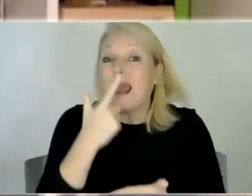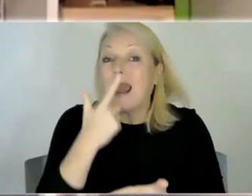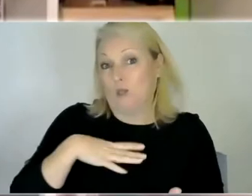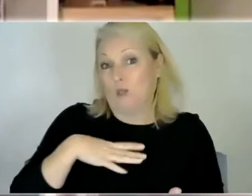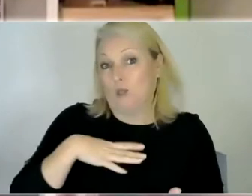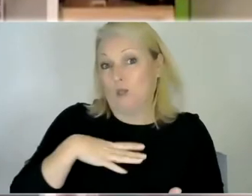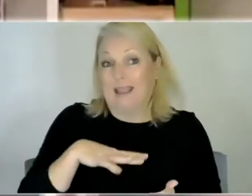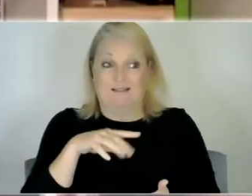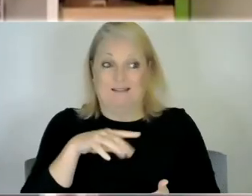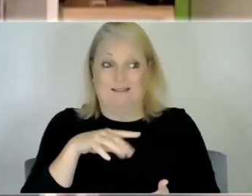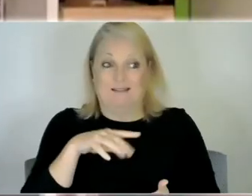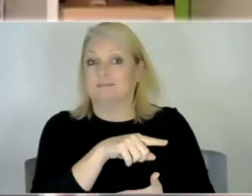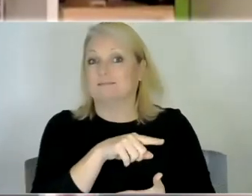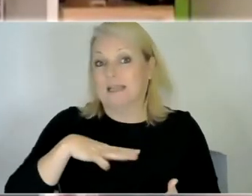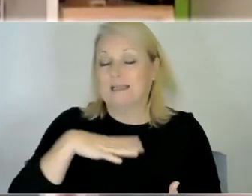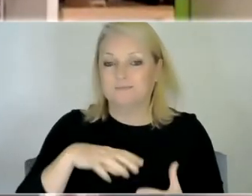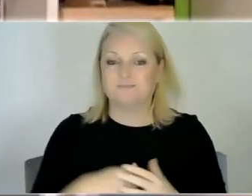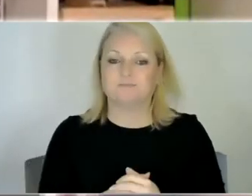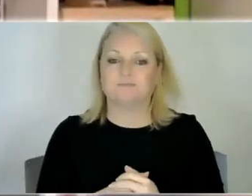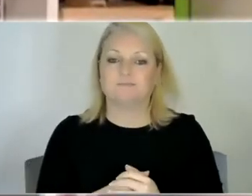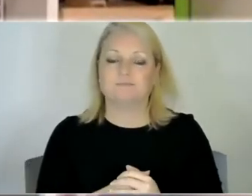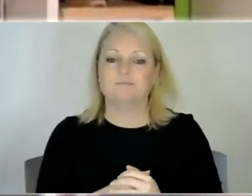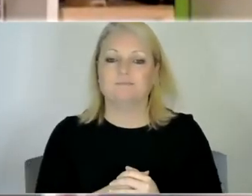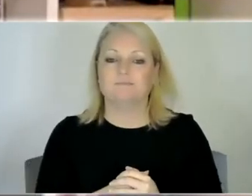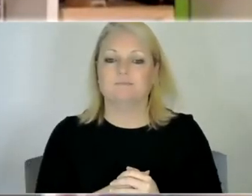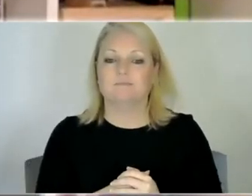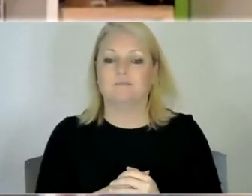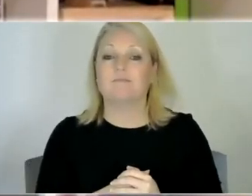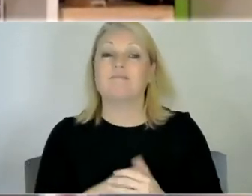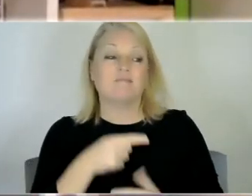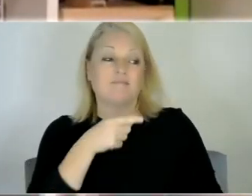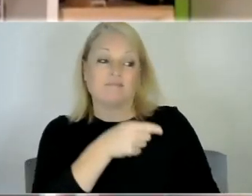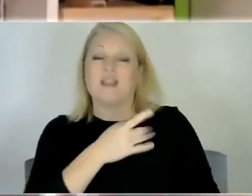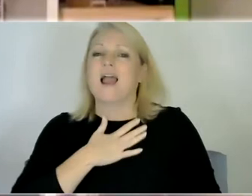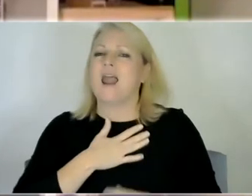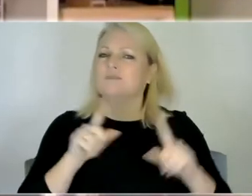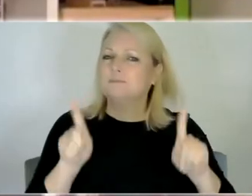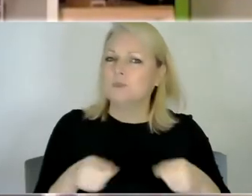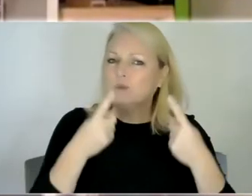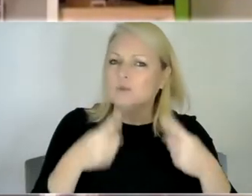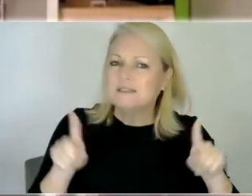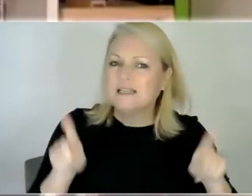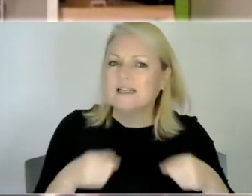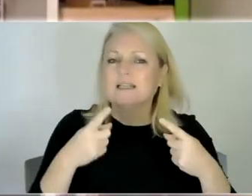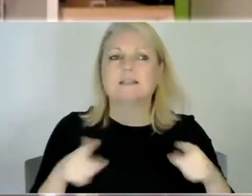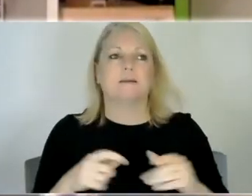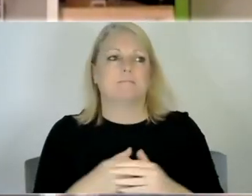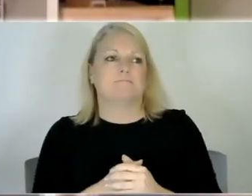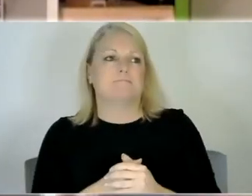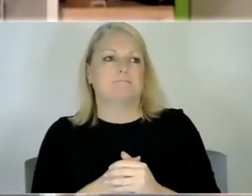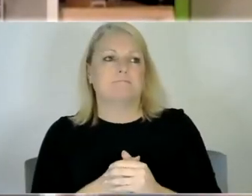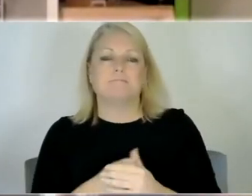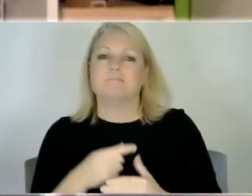support um he loves music he's very into uh